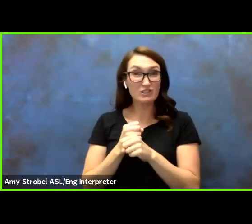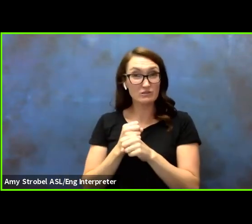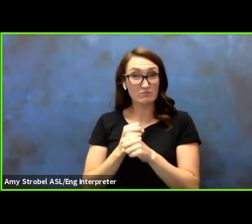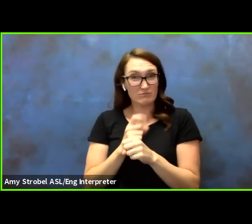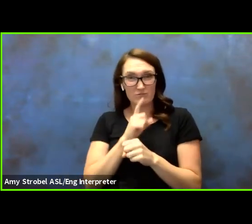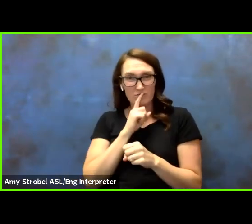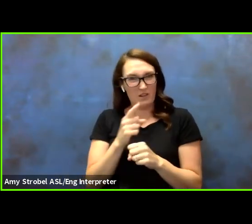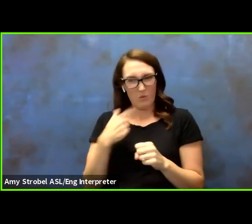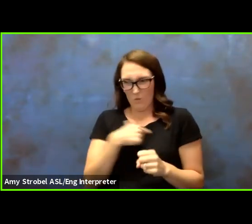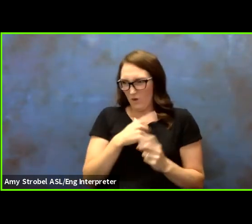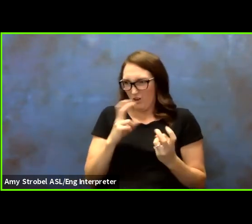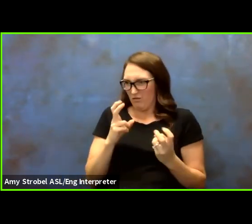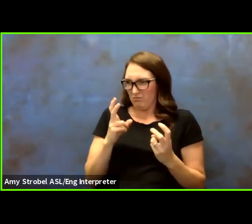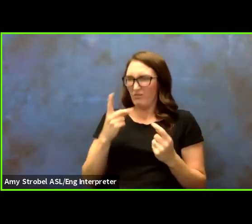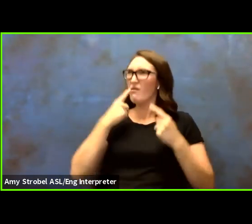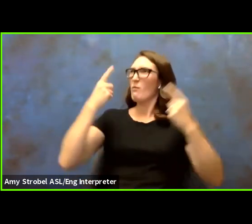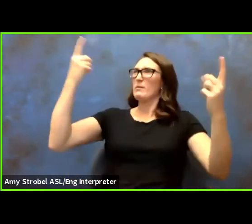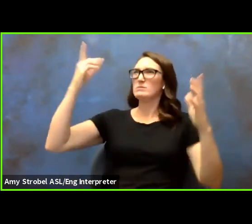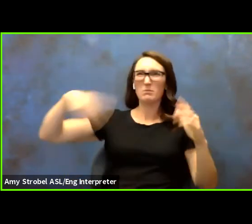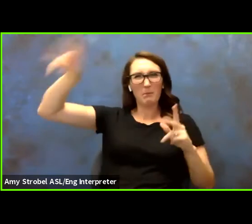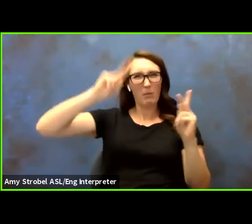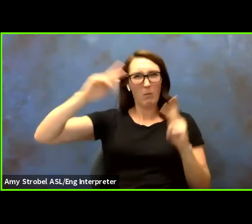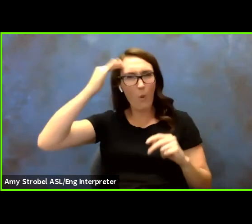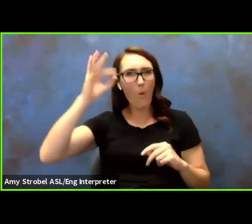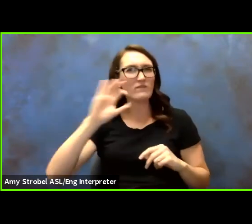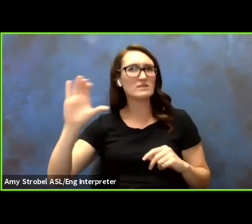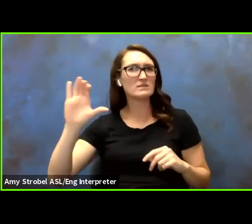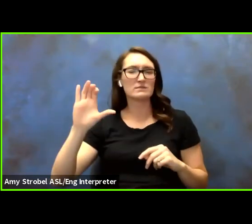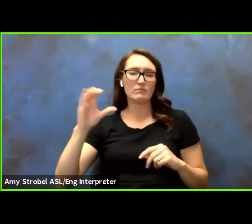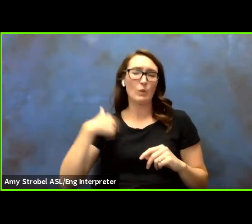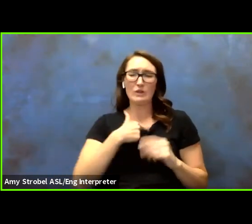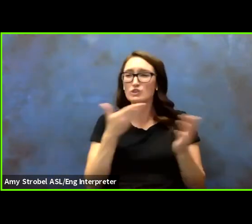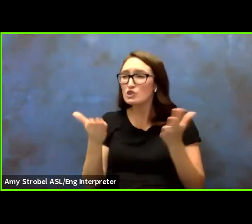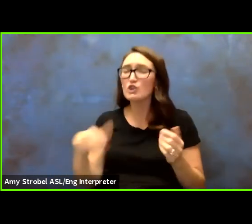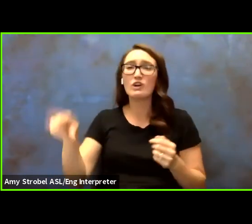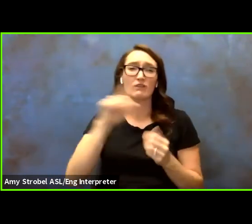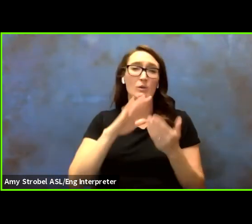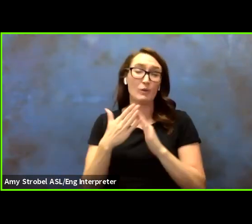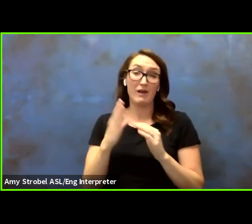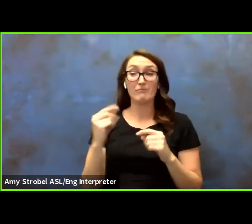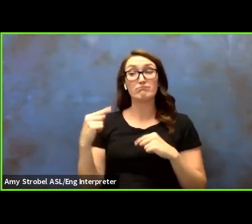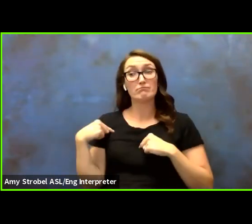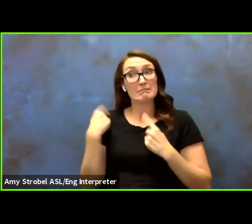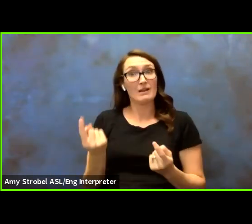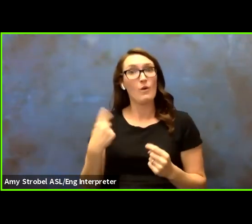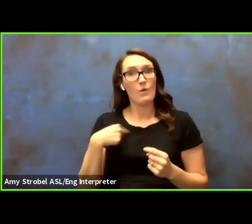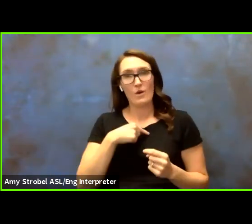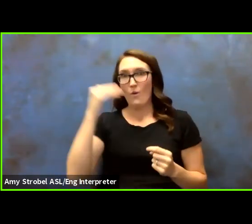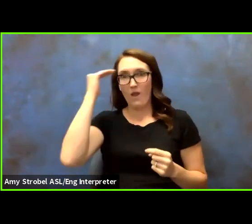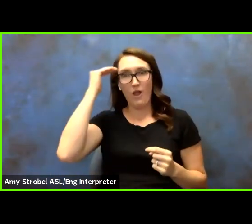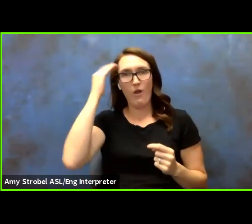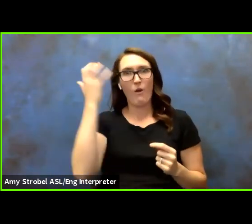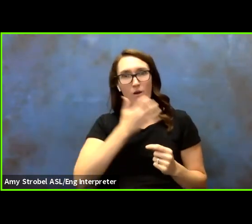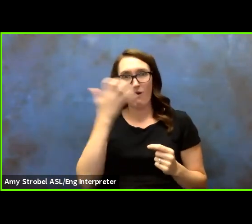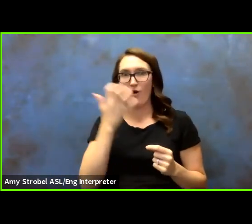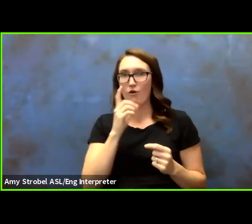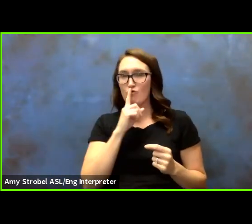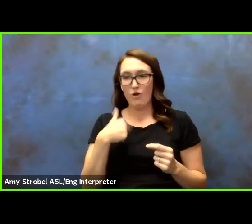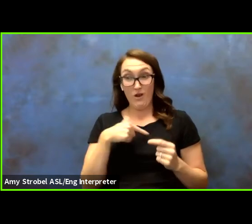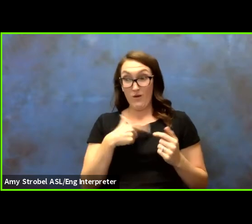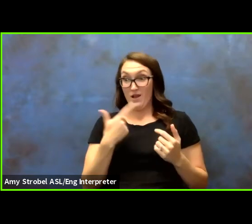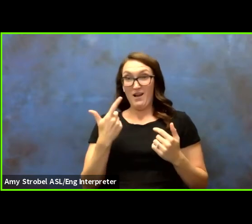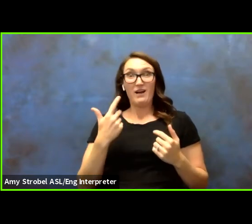to this wonderful community we live in. And I think here lately, we're aware of how connected we really are to one another.